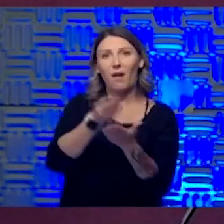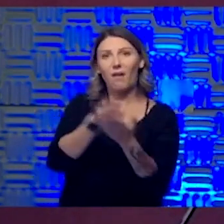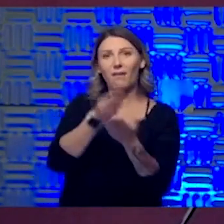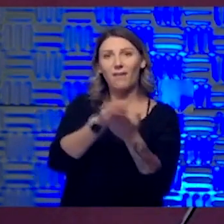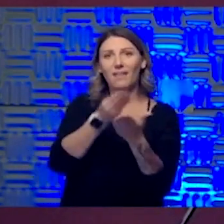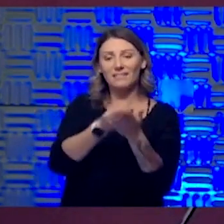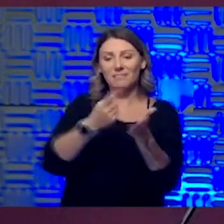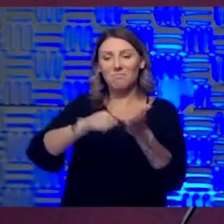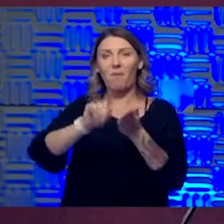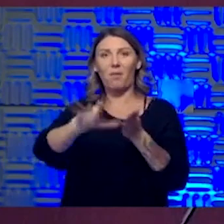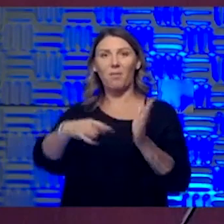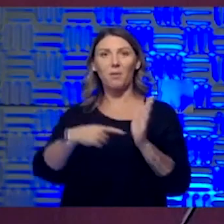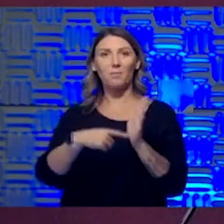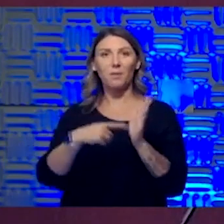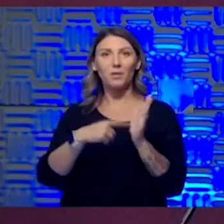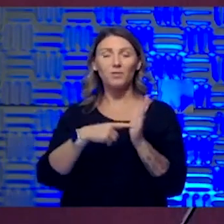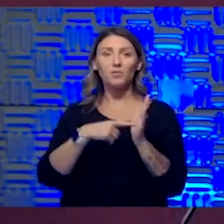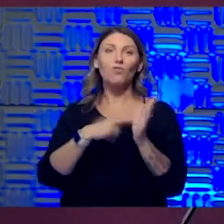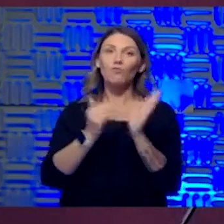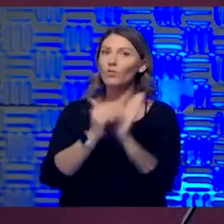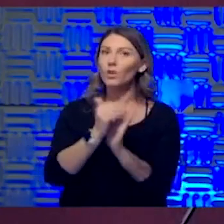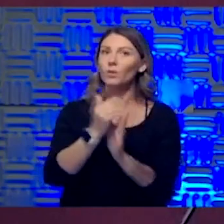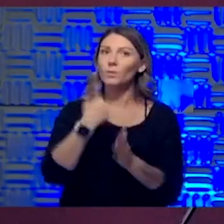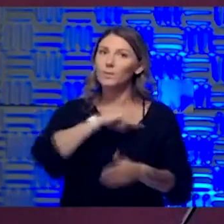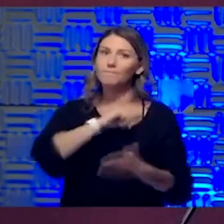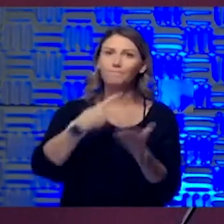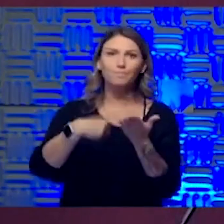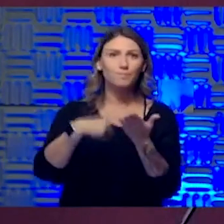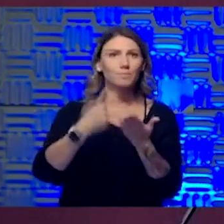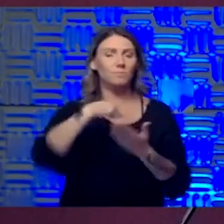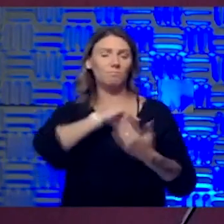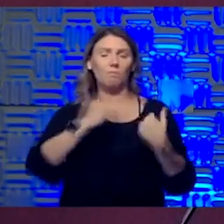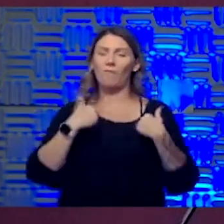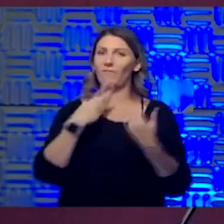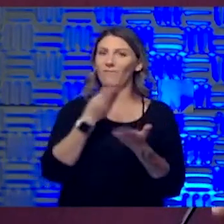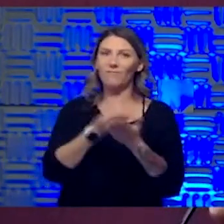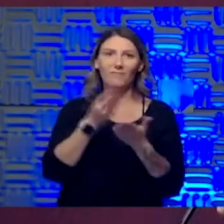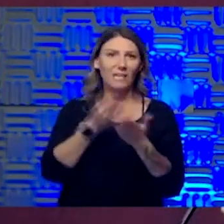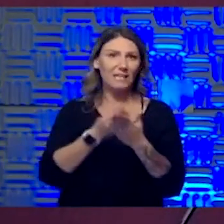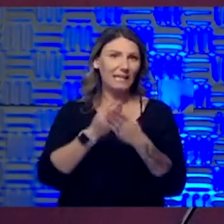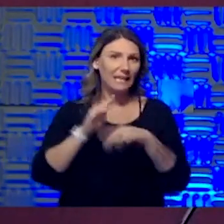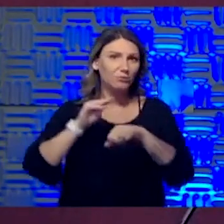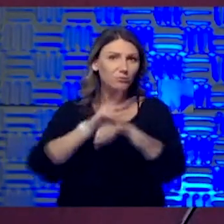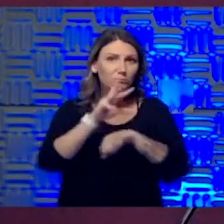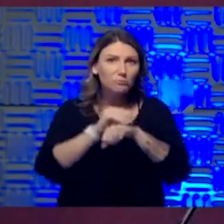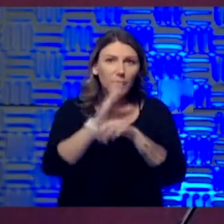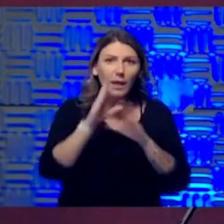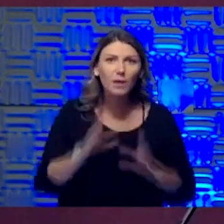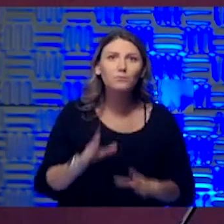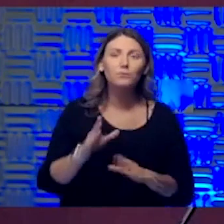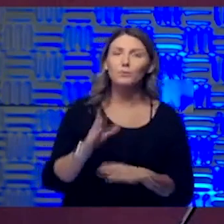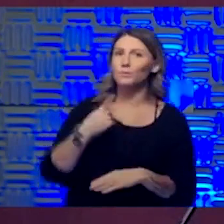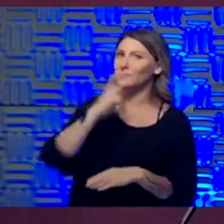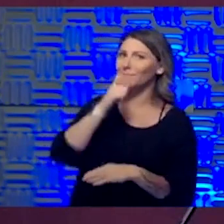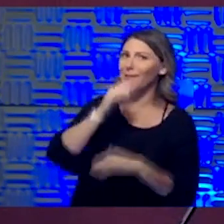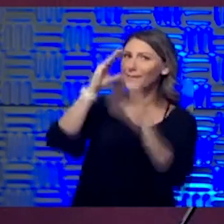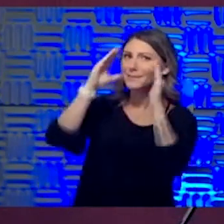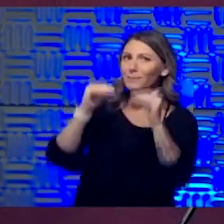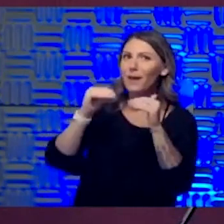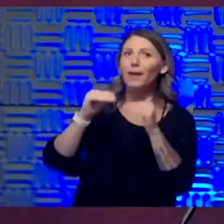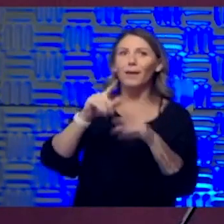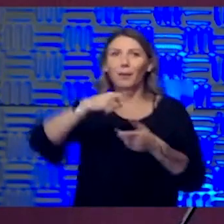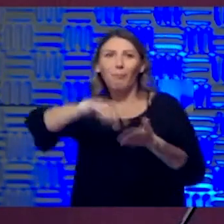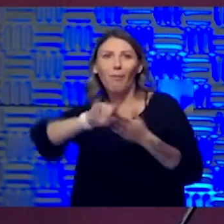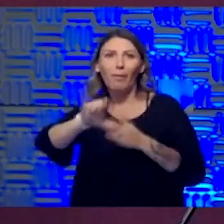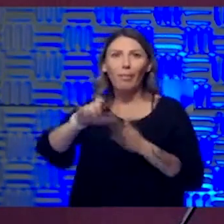and what we end up doing frequently is talking about, Hey, you know, we've got financial counselors. I don't think anybody's expecting you to pay a bill right off. You know, hospitals are